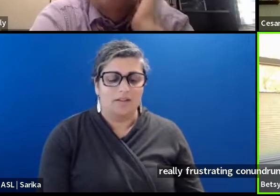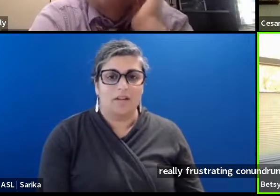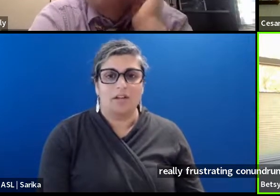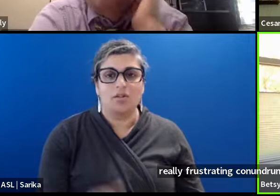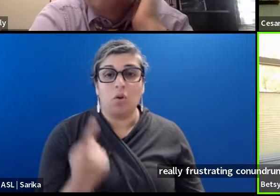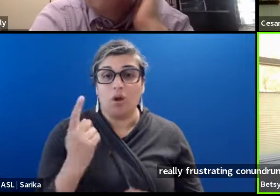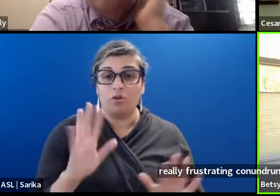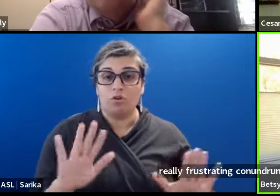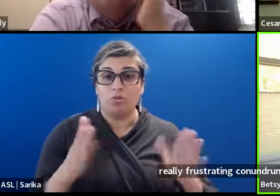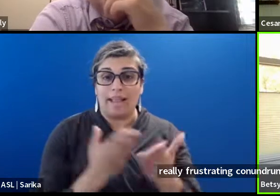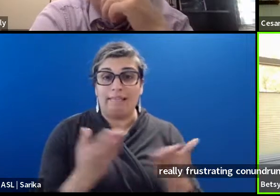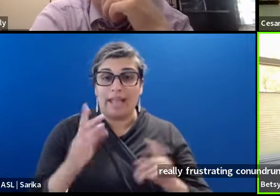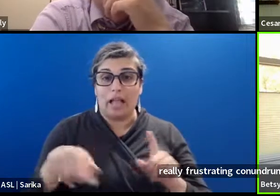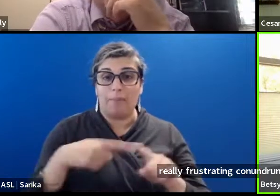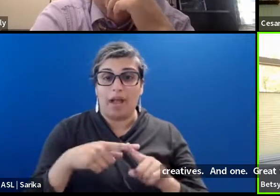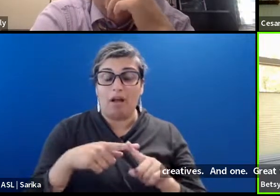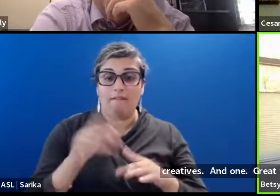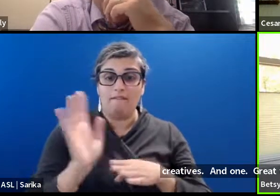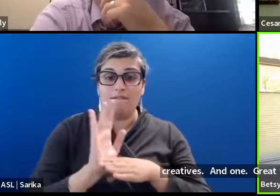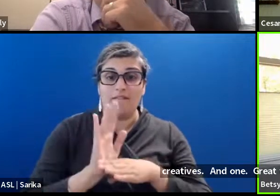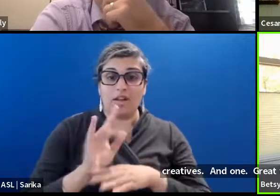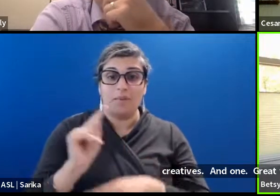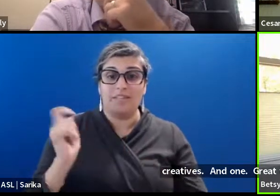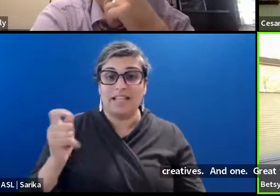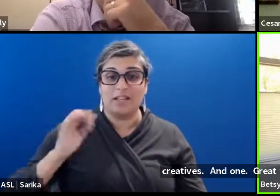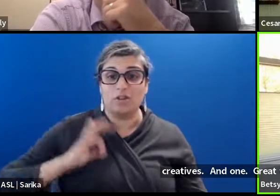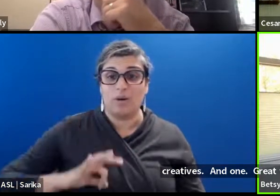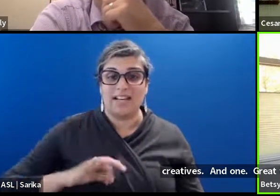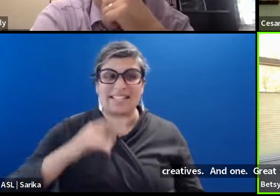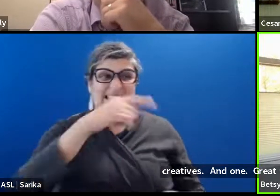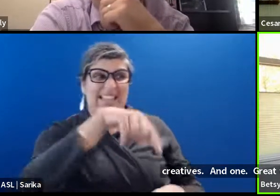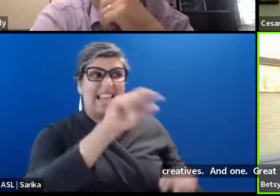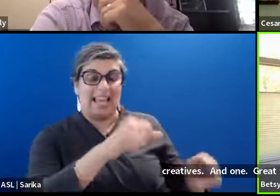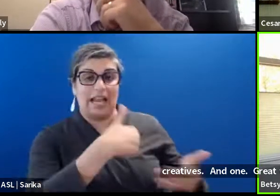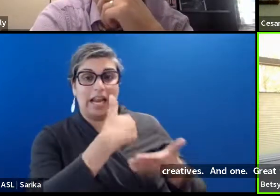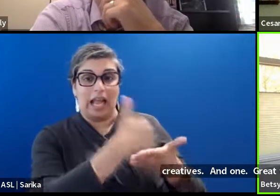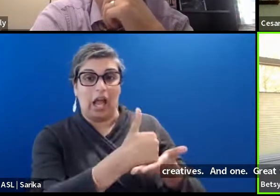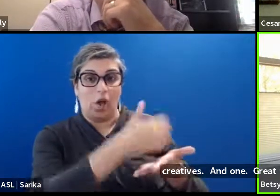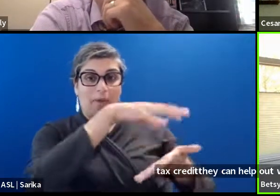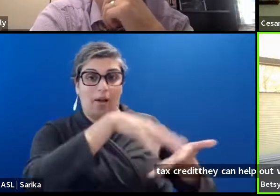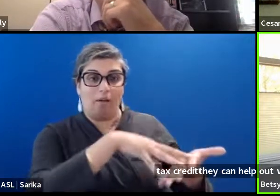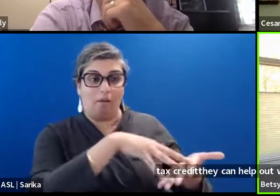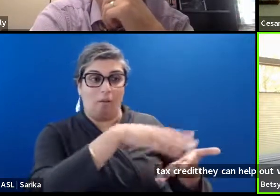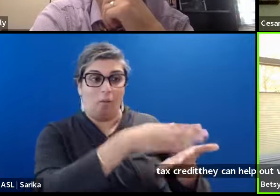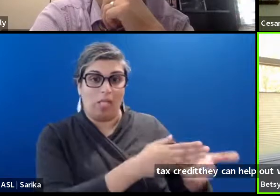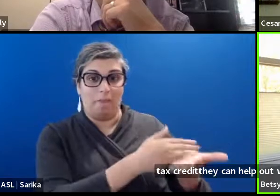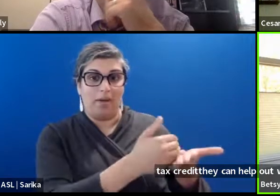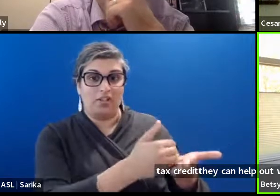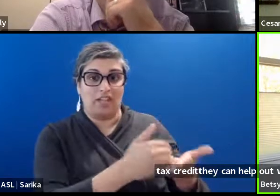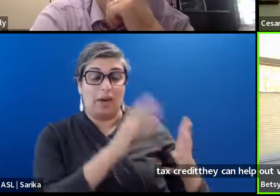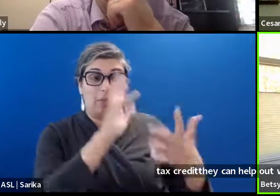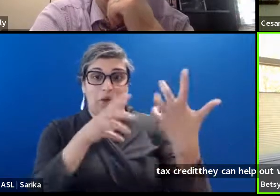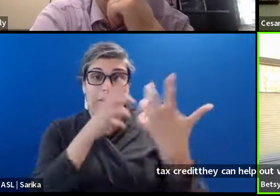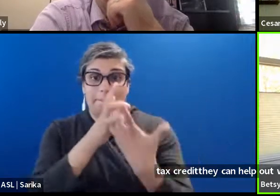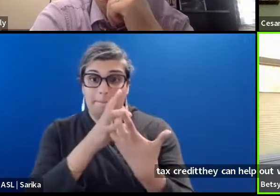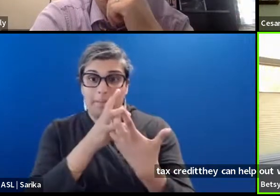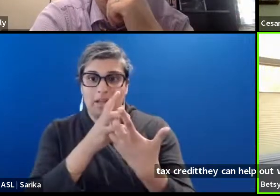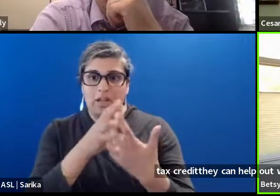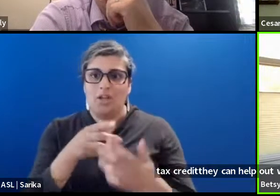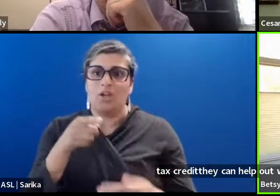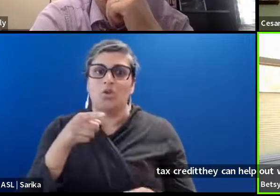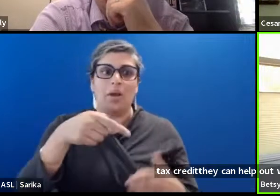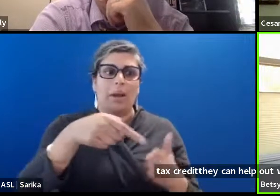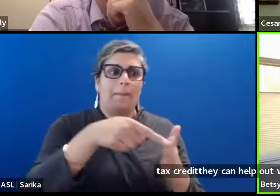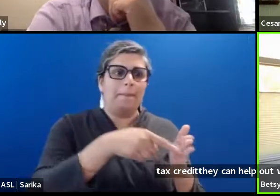is they can help out with budgets. And when you can meet a budget, you can pay yourself